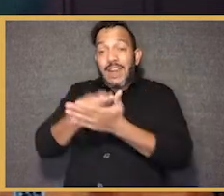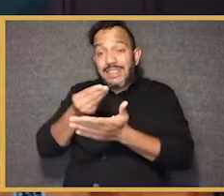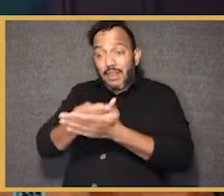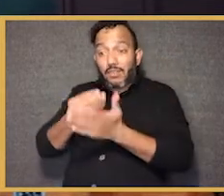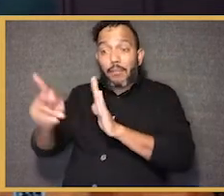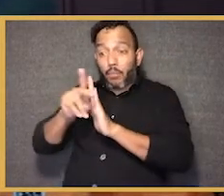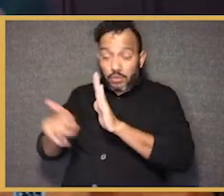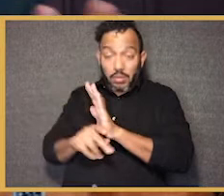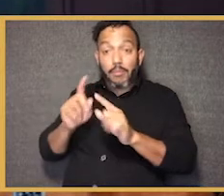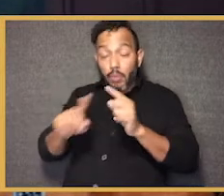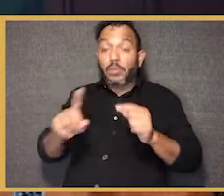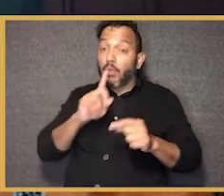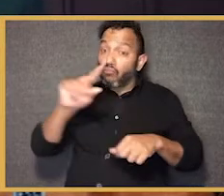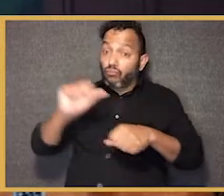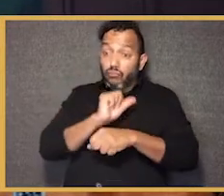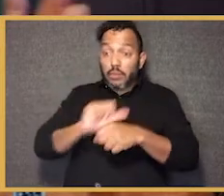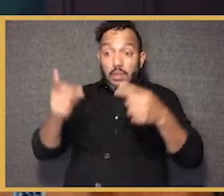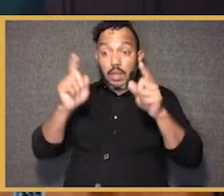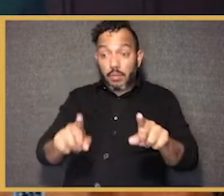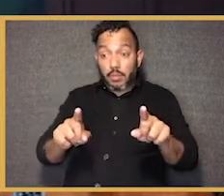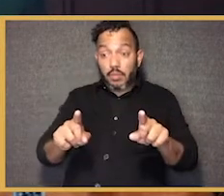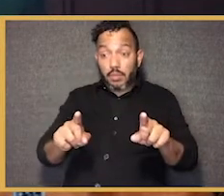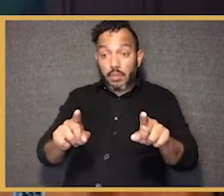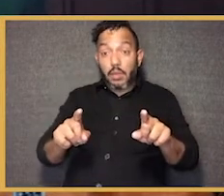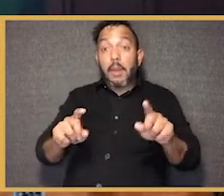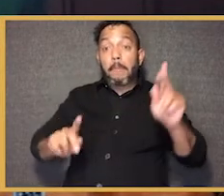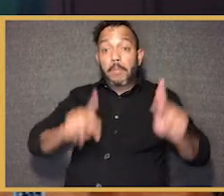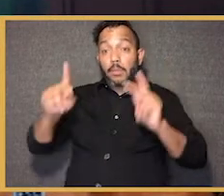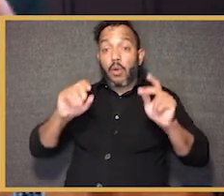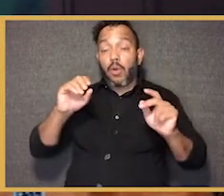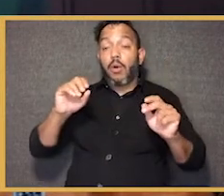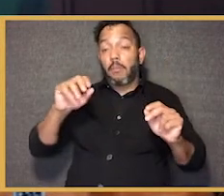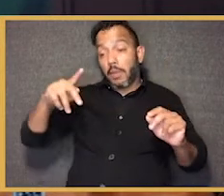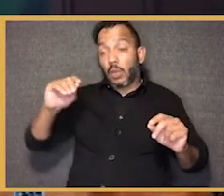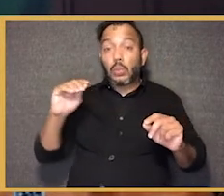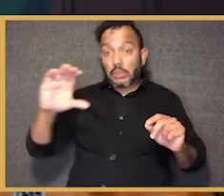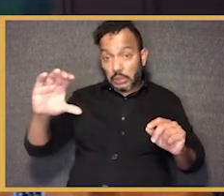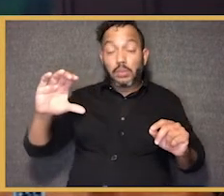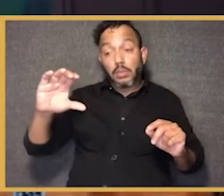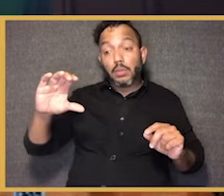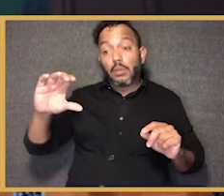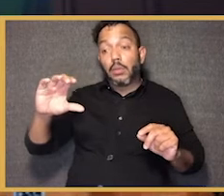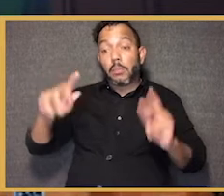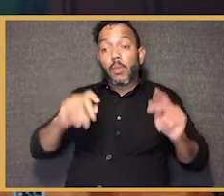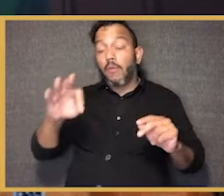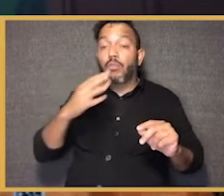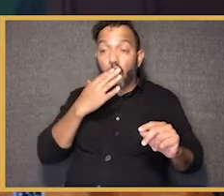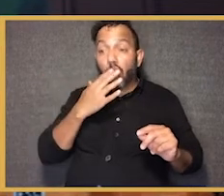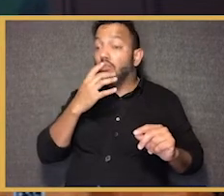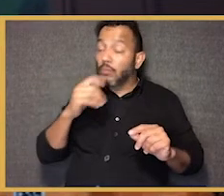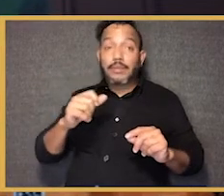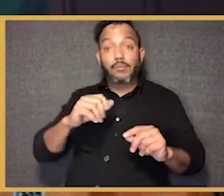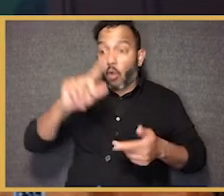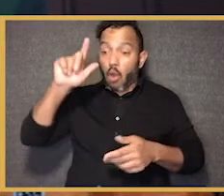financial aid policies. So a mix of reasons, but the reality is students of color underrepresented in those institutions, and